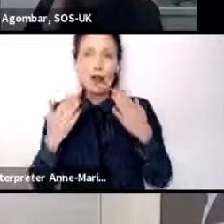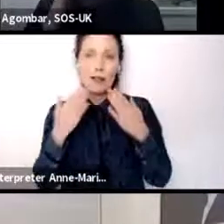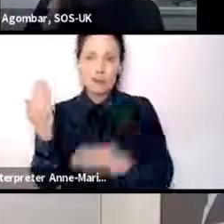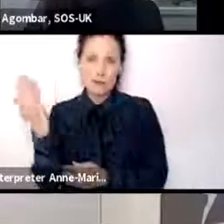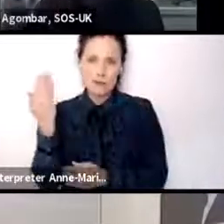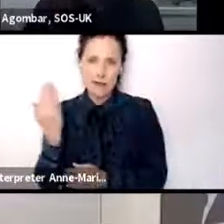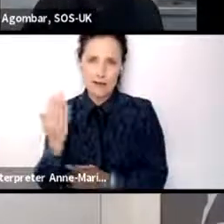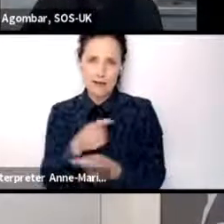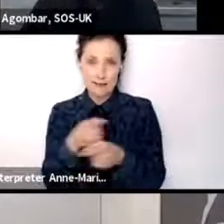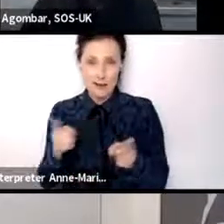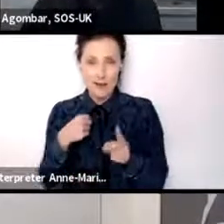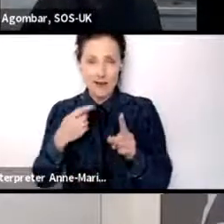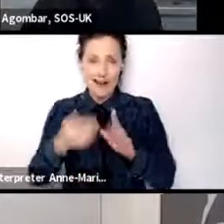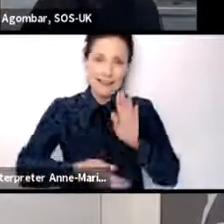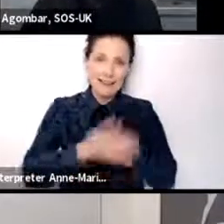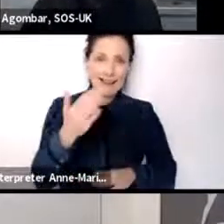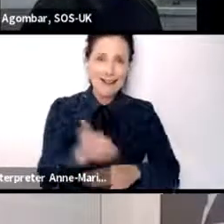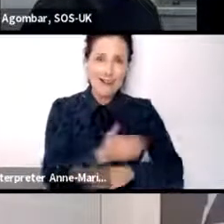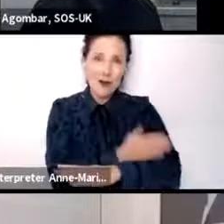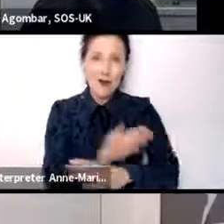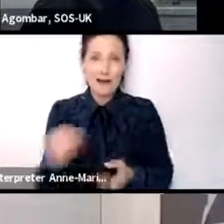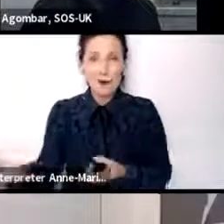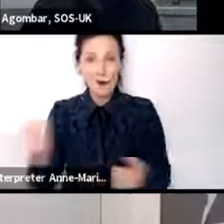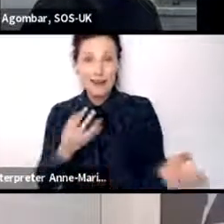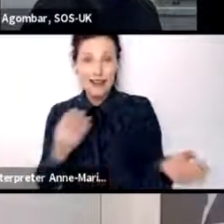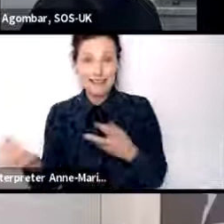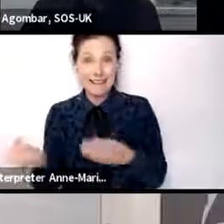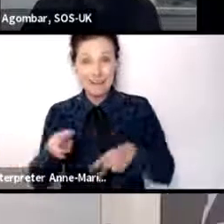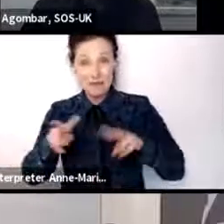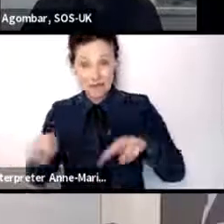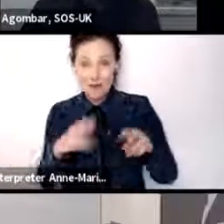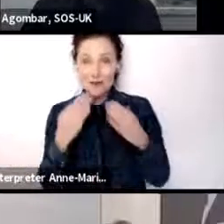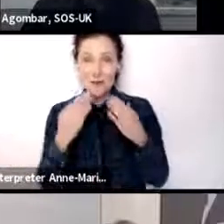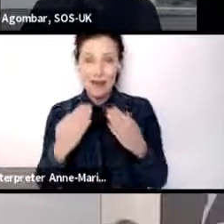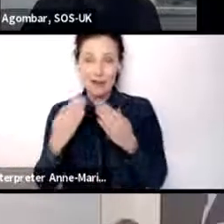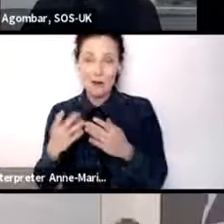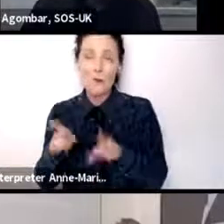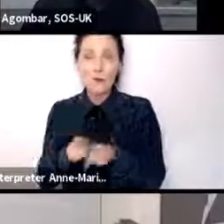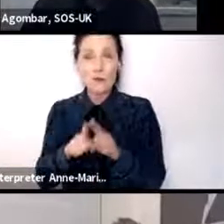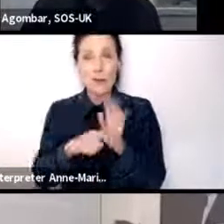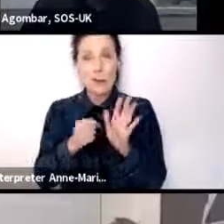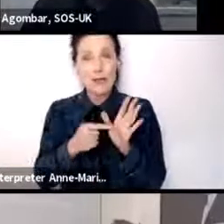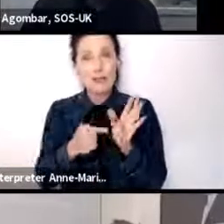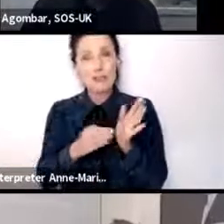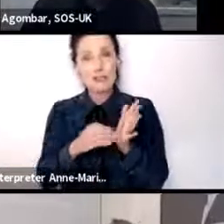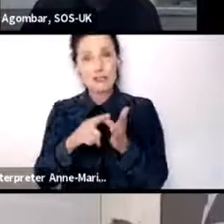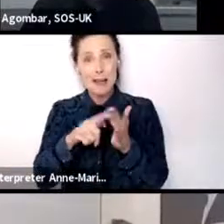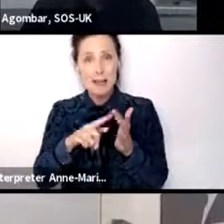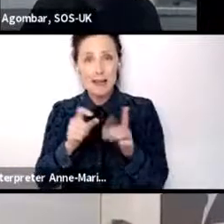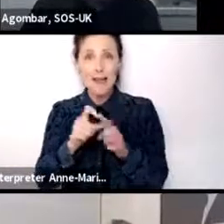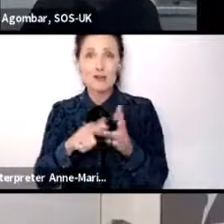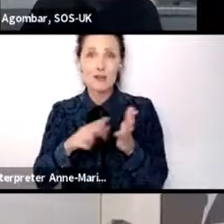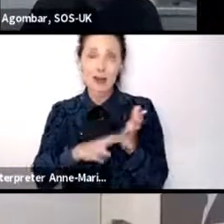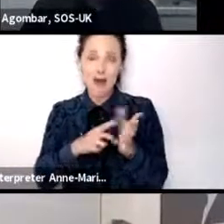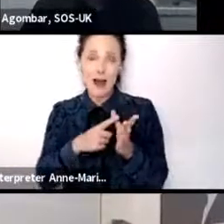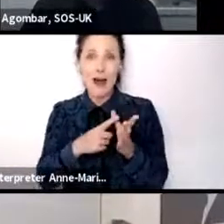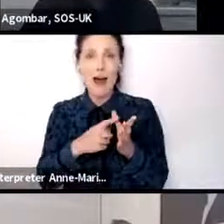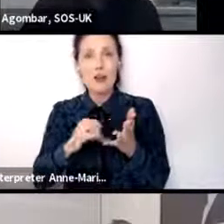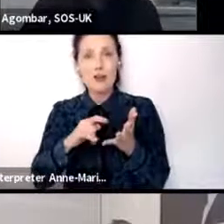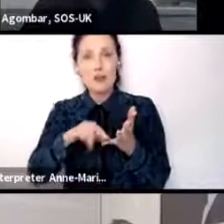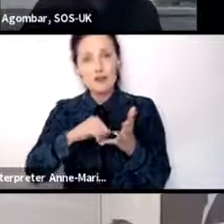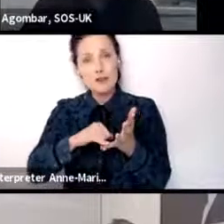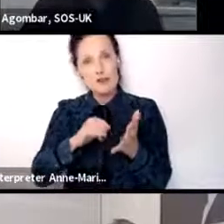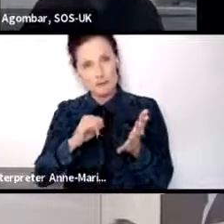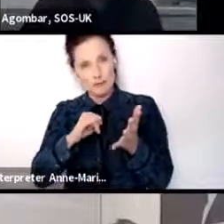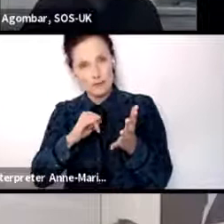the ones that have had to leave early or send videos in, but also Jamie, Donna, Suzanne, Lily and Kevin. Thank